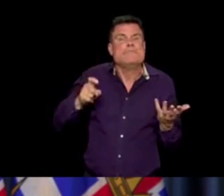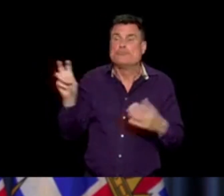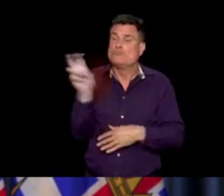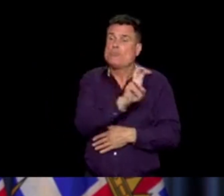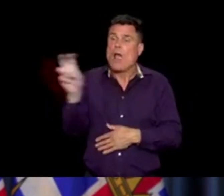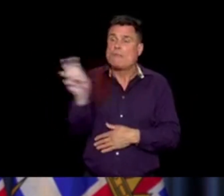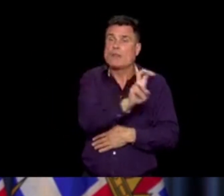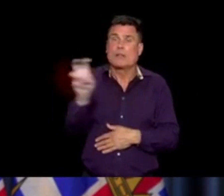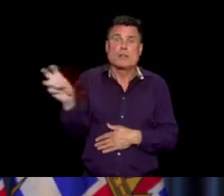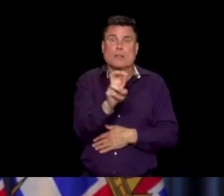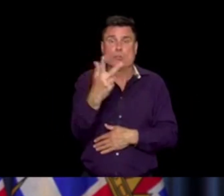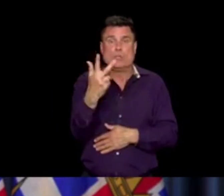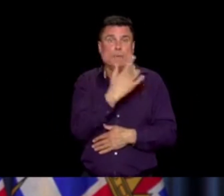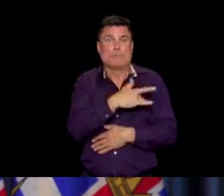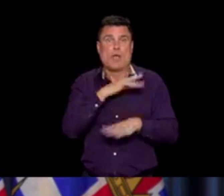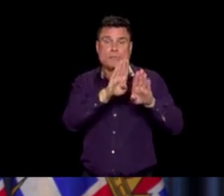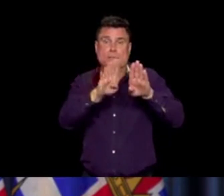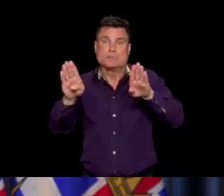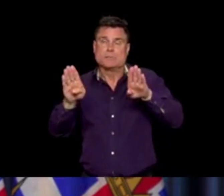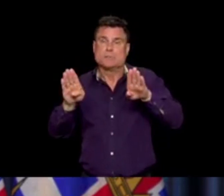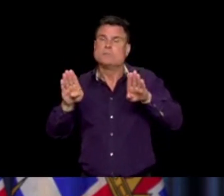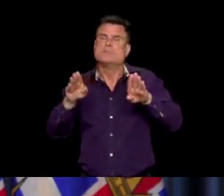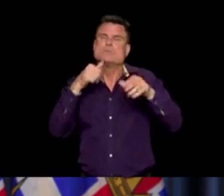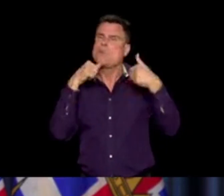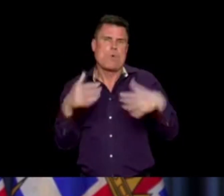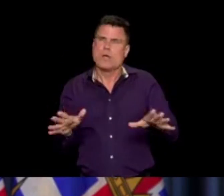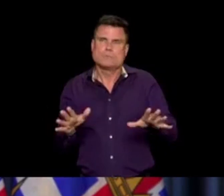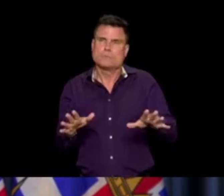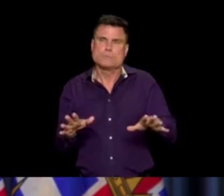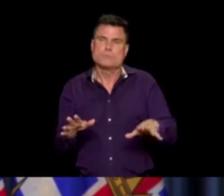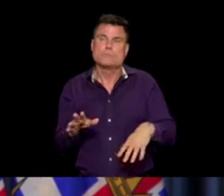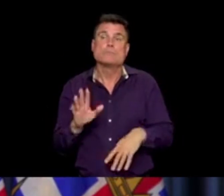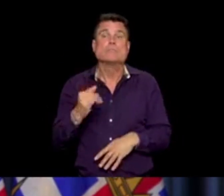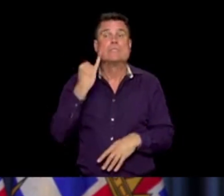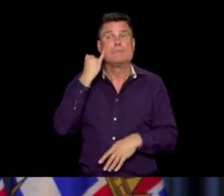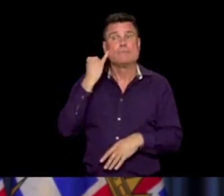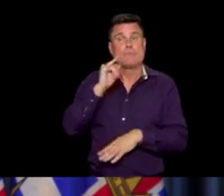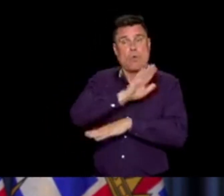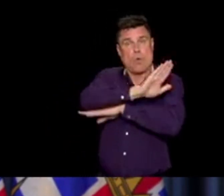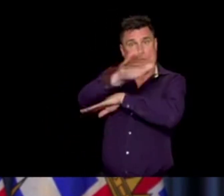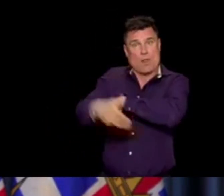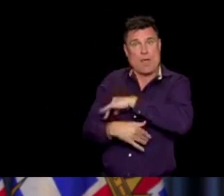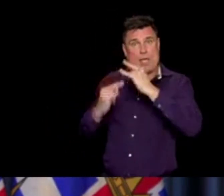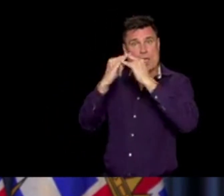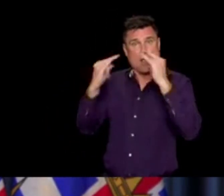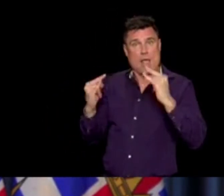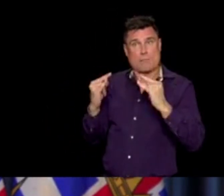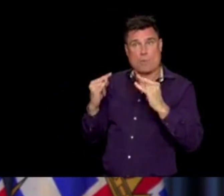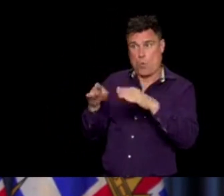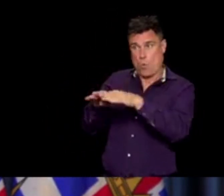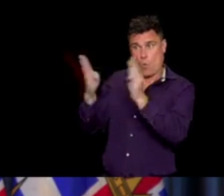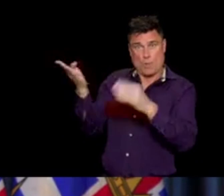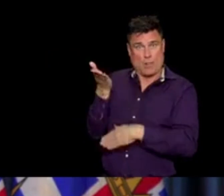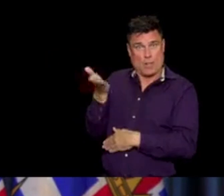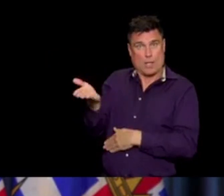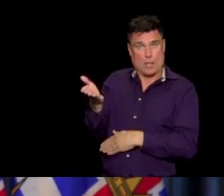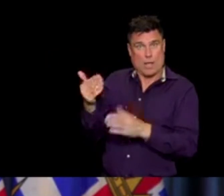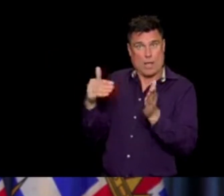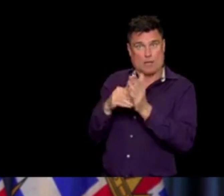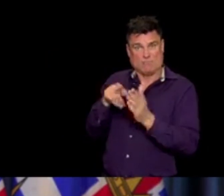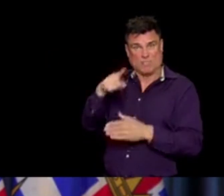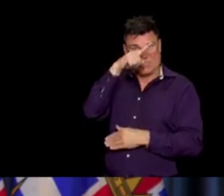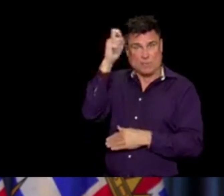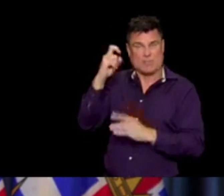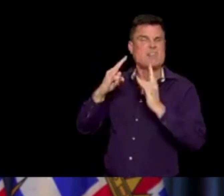access, potentially access, should such camp sites be reopened at some point in the summer and that's the direction we may be going. But should